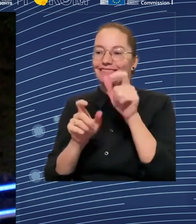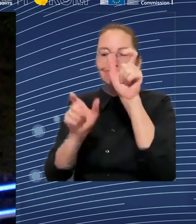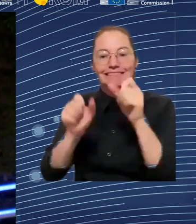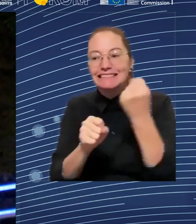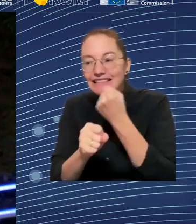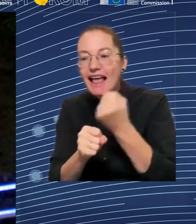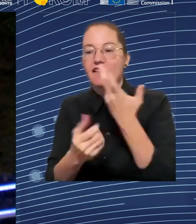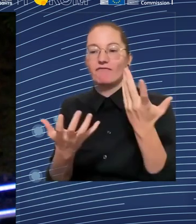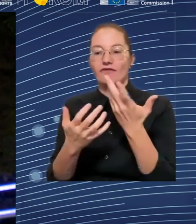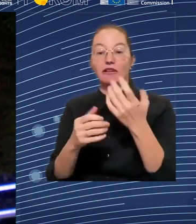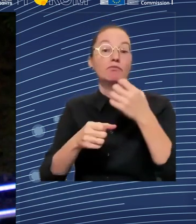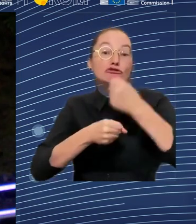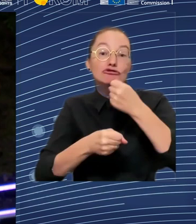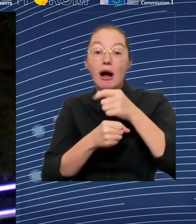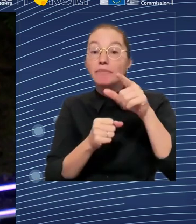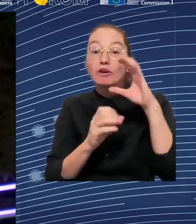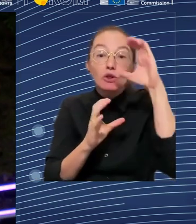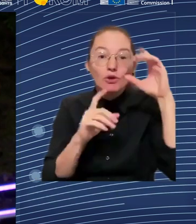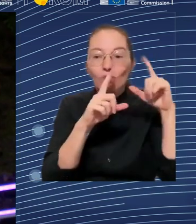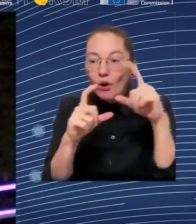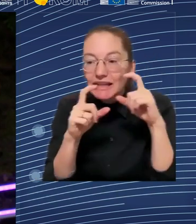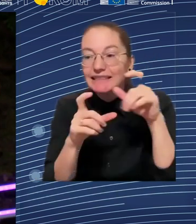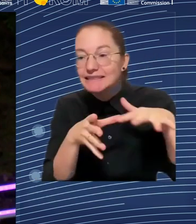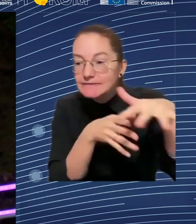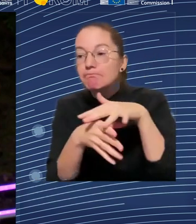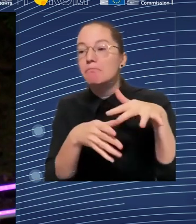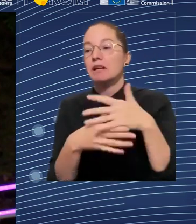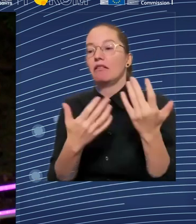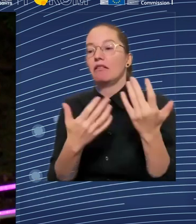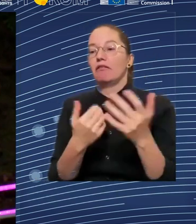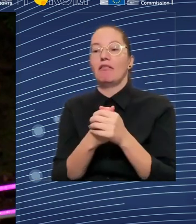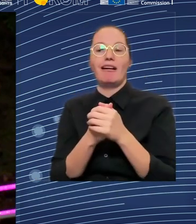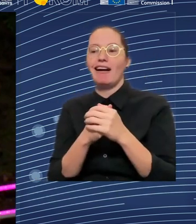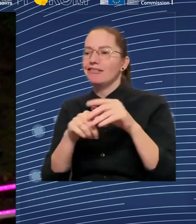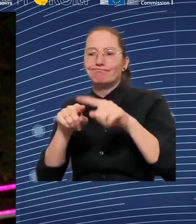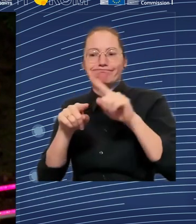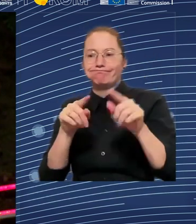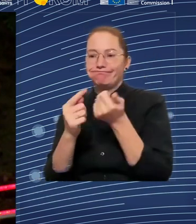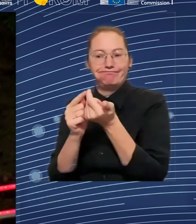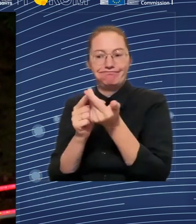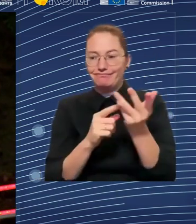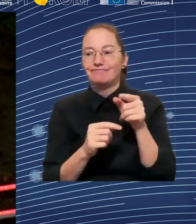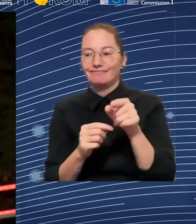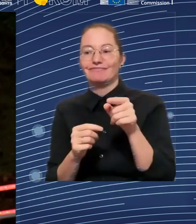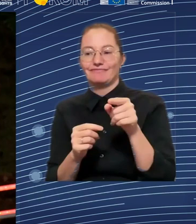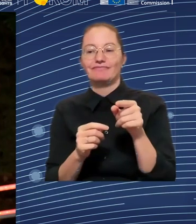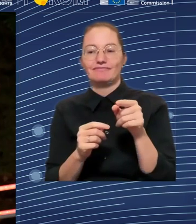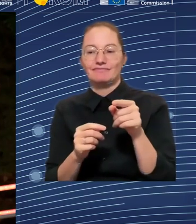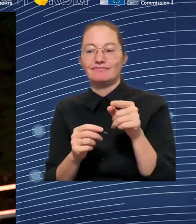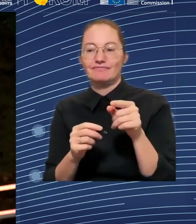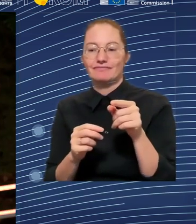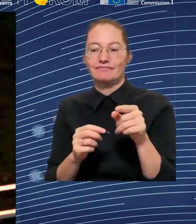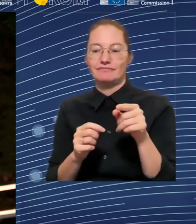automating sort of routine cognitive and manual skills, AI now is actually taking over some of those